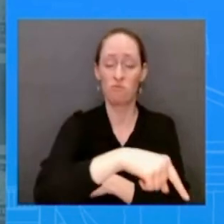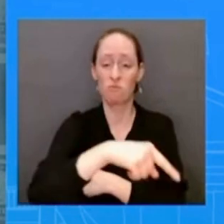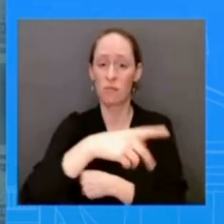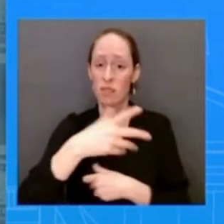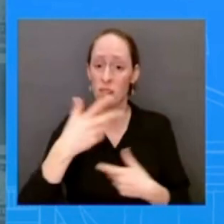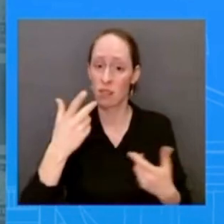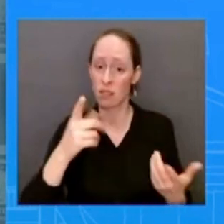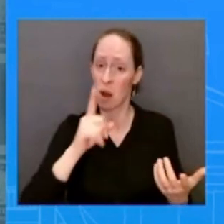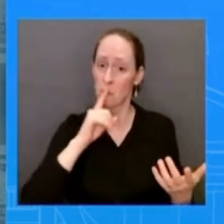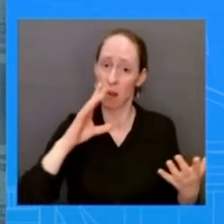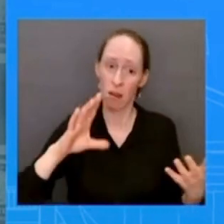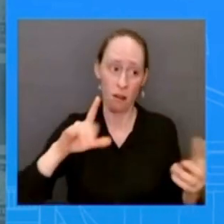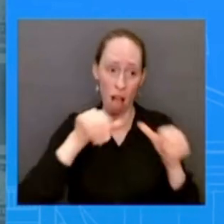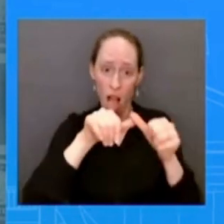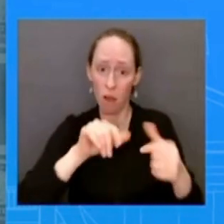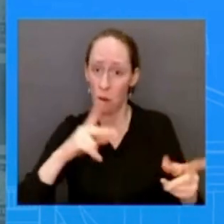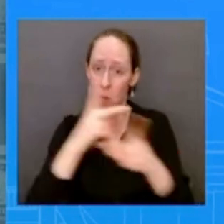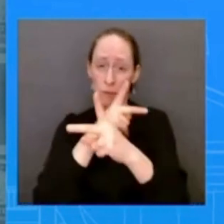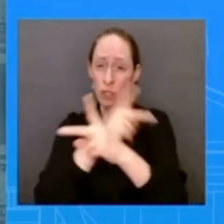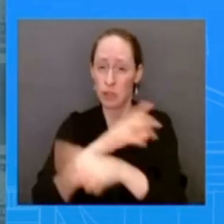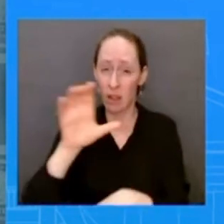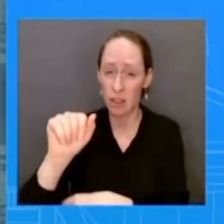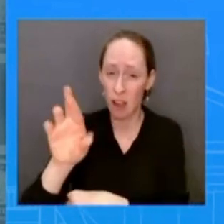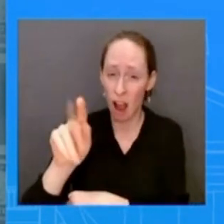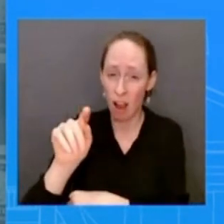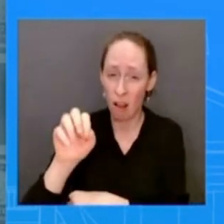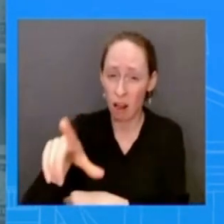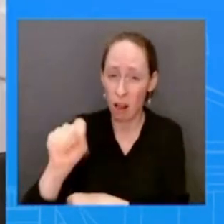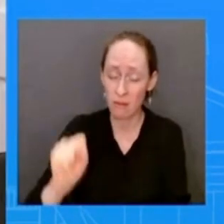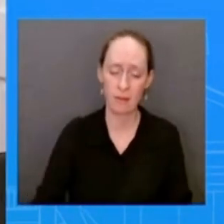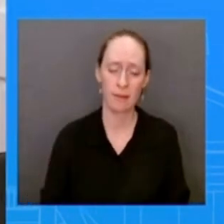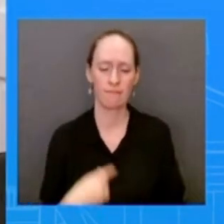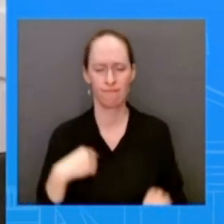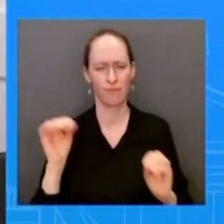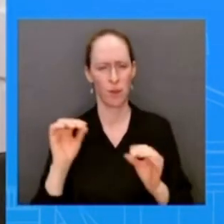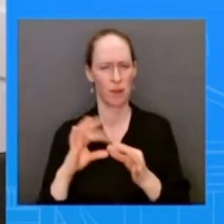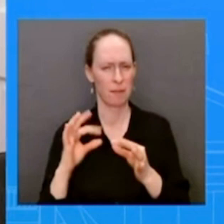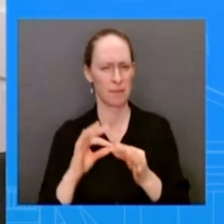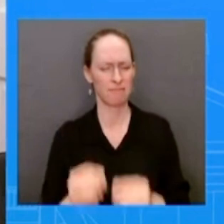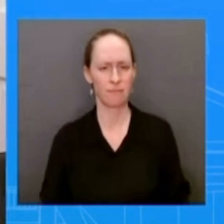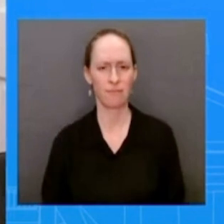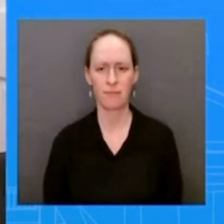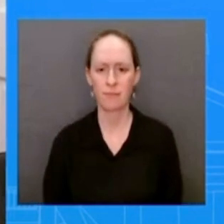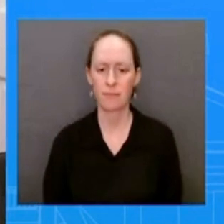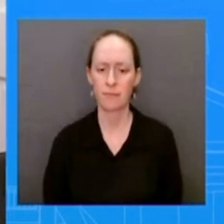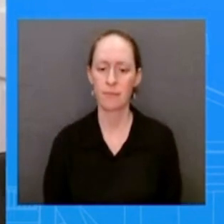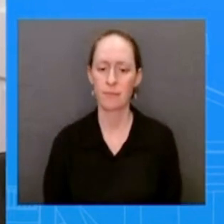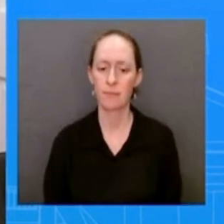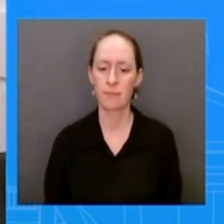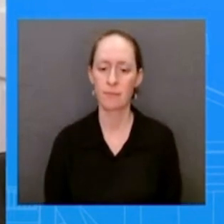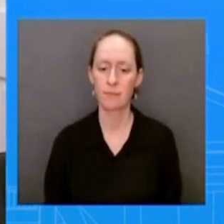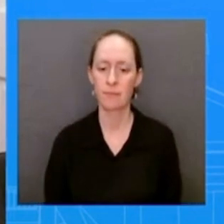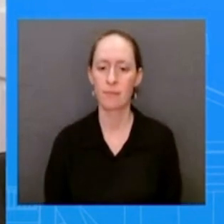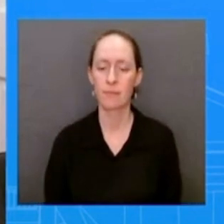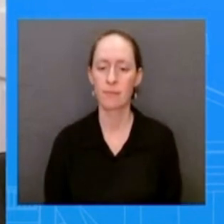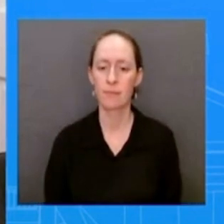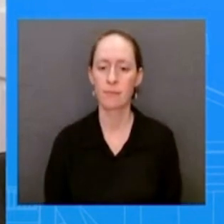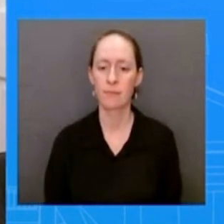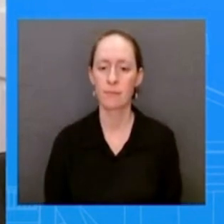i want to go back to the question about the fcc nominee gg so has a statement to the washington post in which she says that her nomination failed because of what she calls